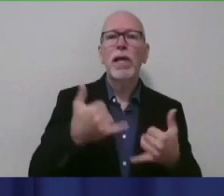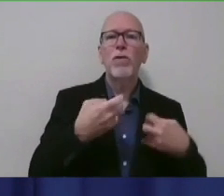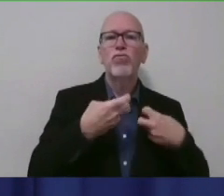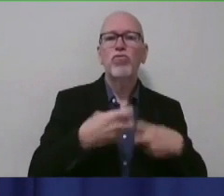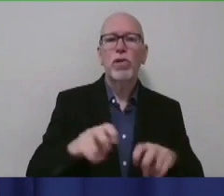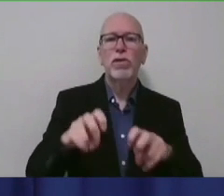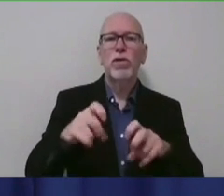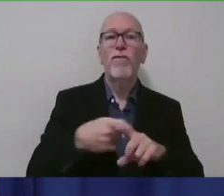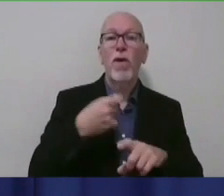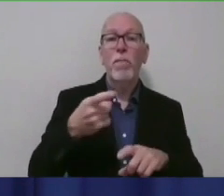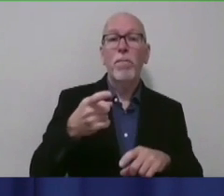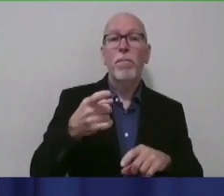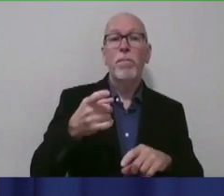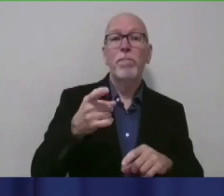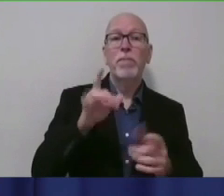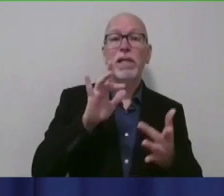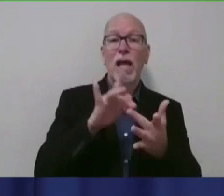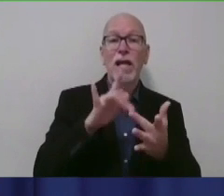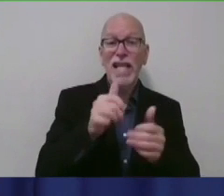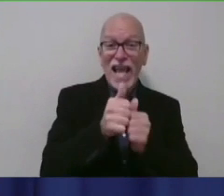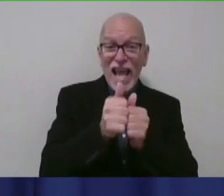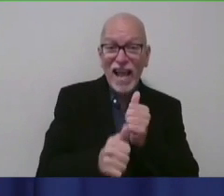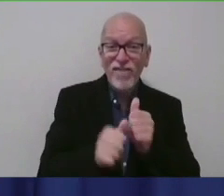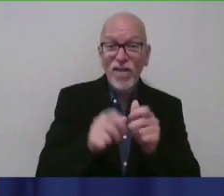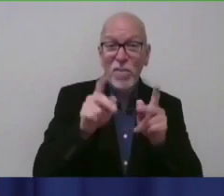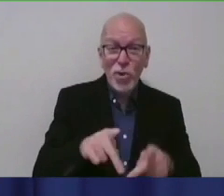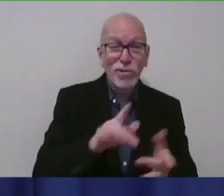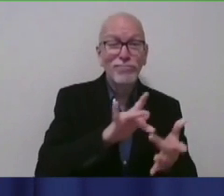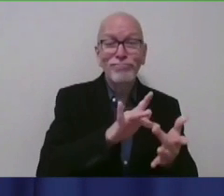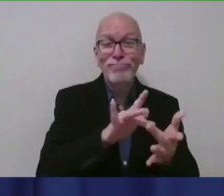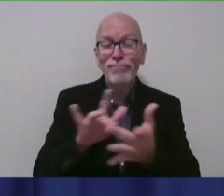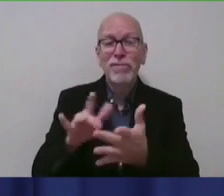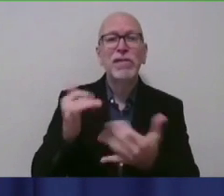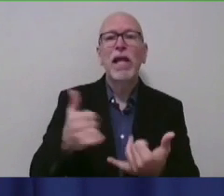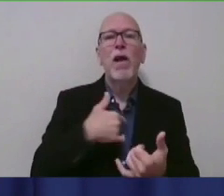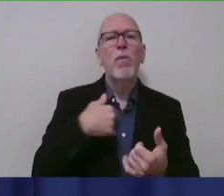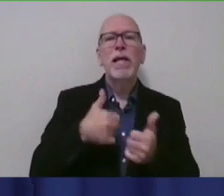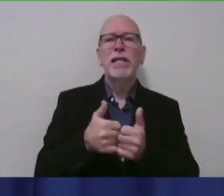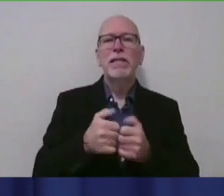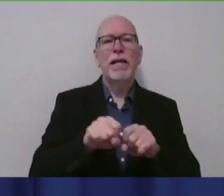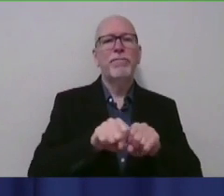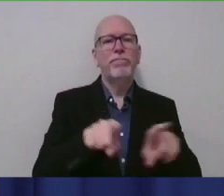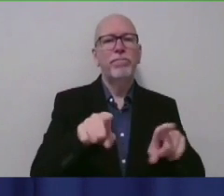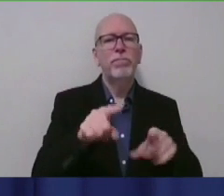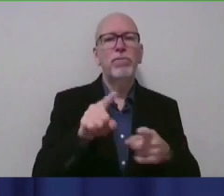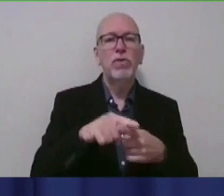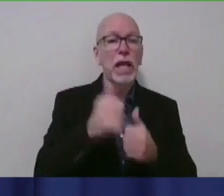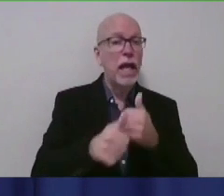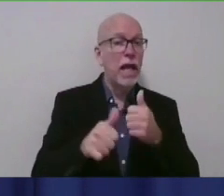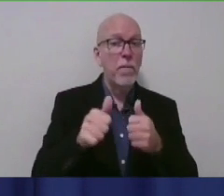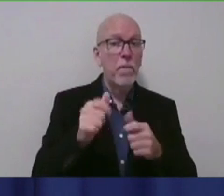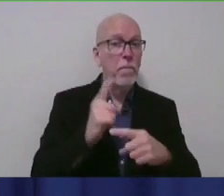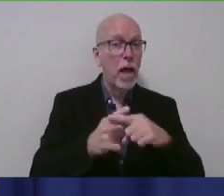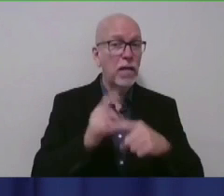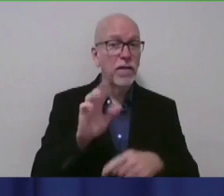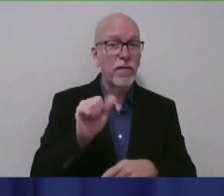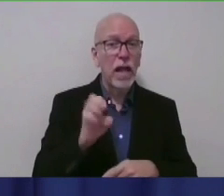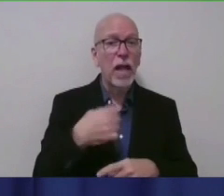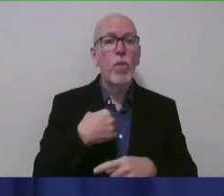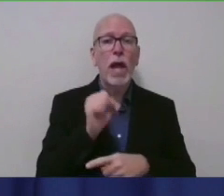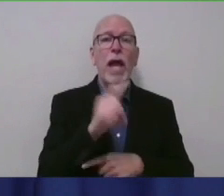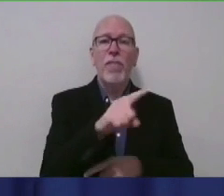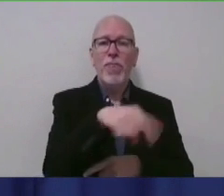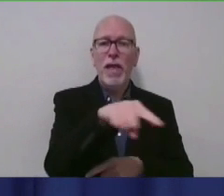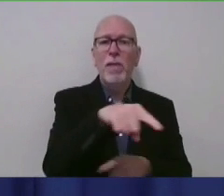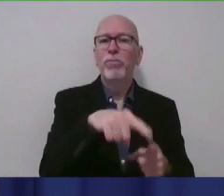from contacting every single person. still send out a text message to every positive case, ask them to